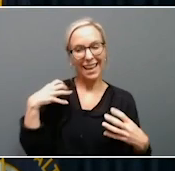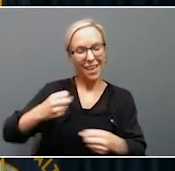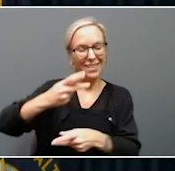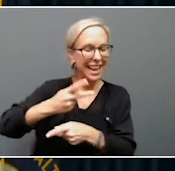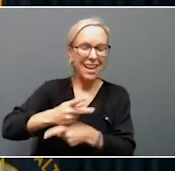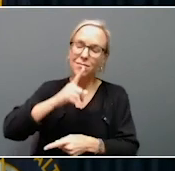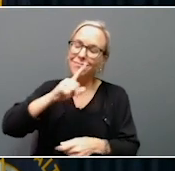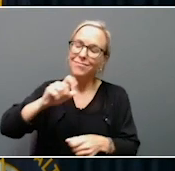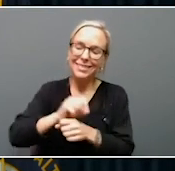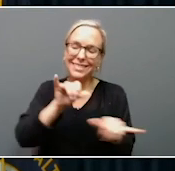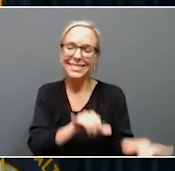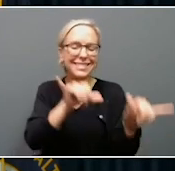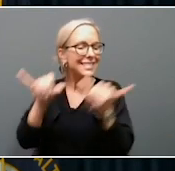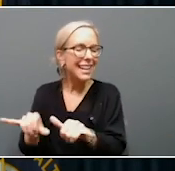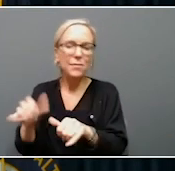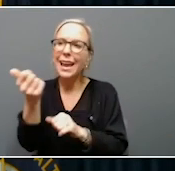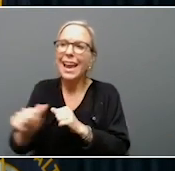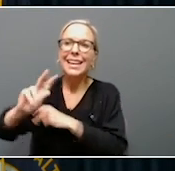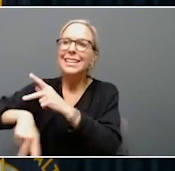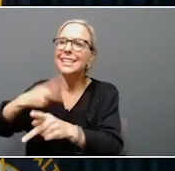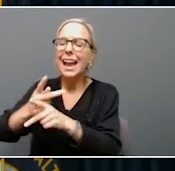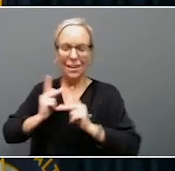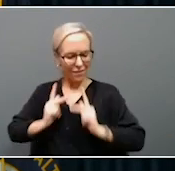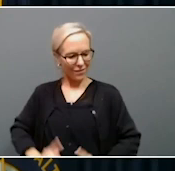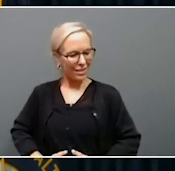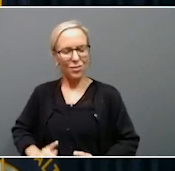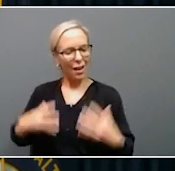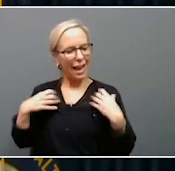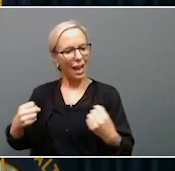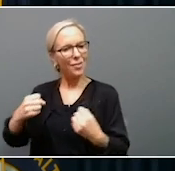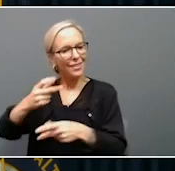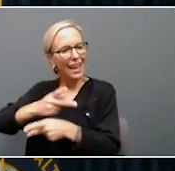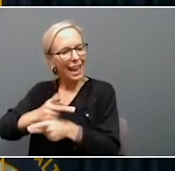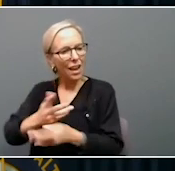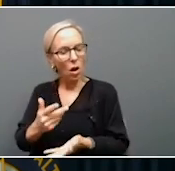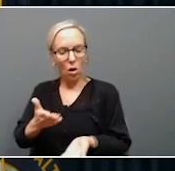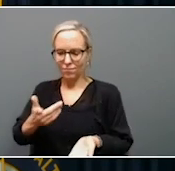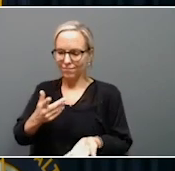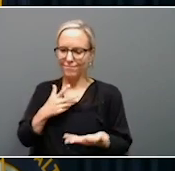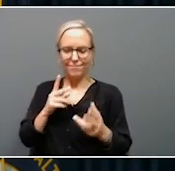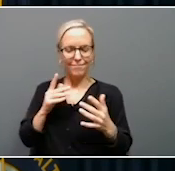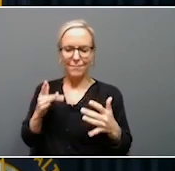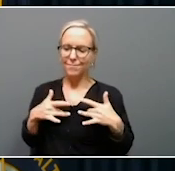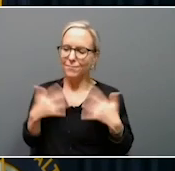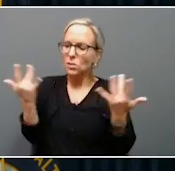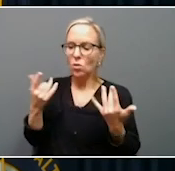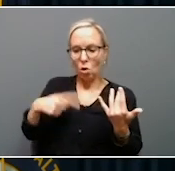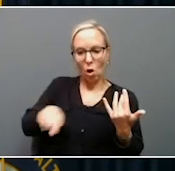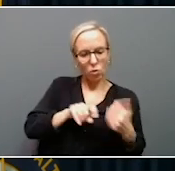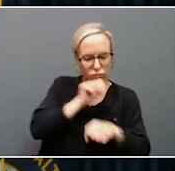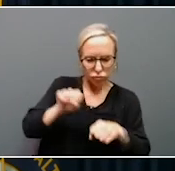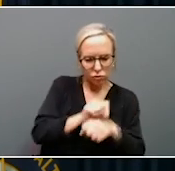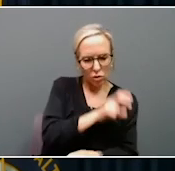as important as any form of physical health care. And I'm glad the work we've been doing is being noticed around the